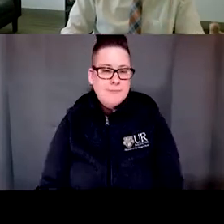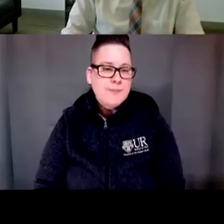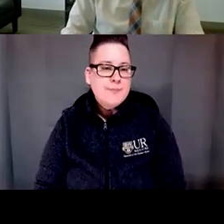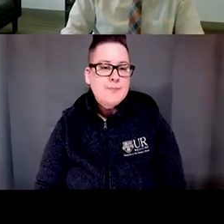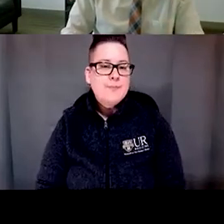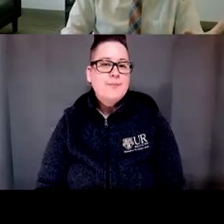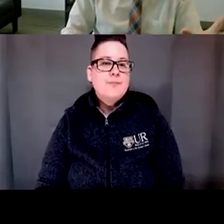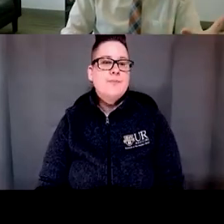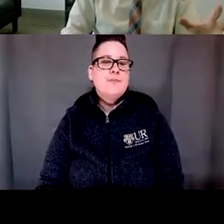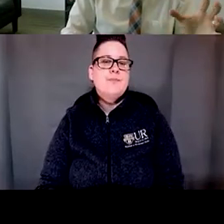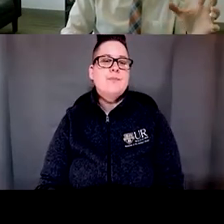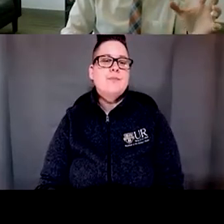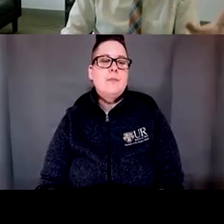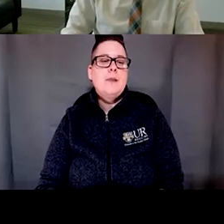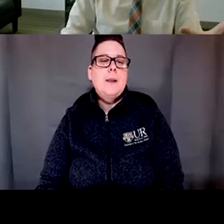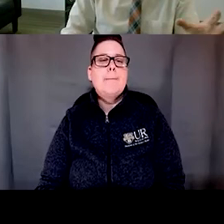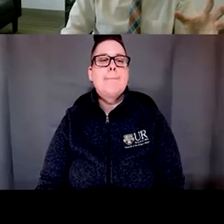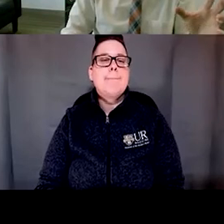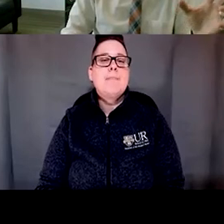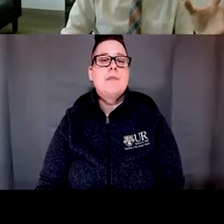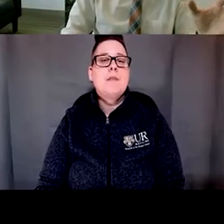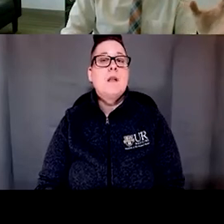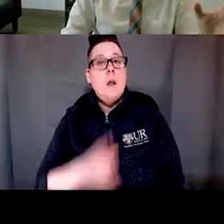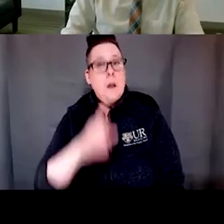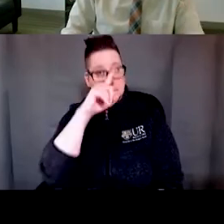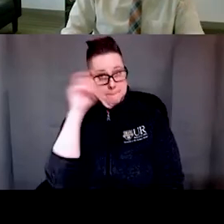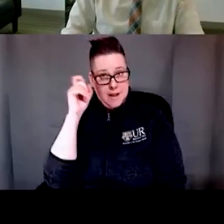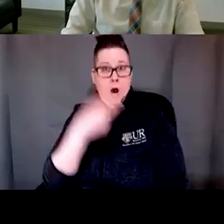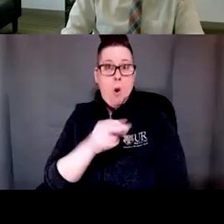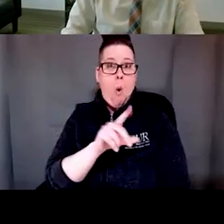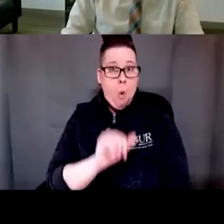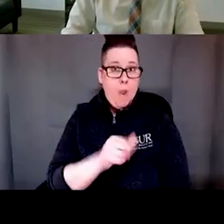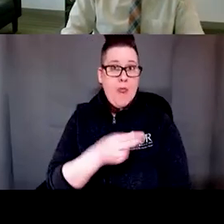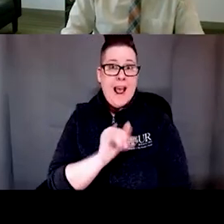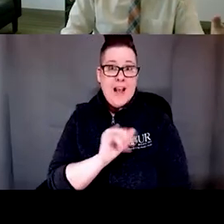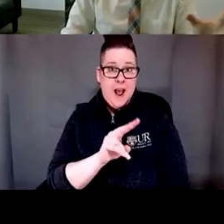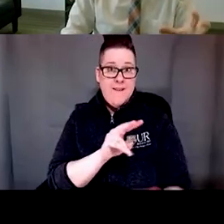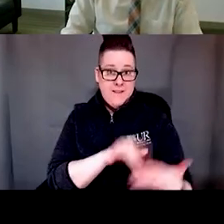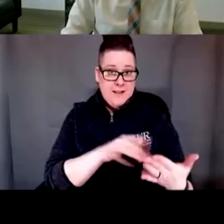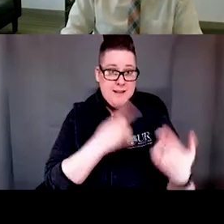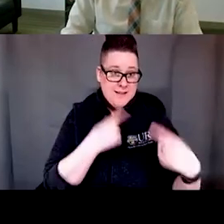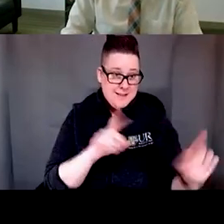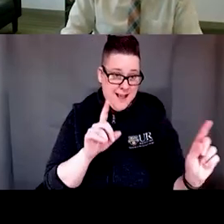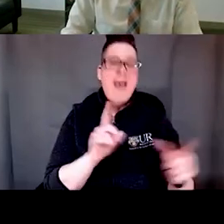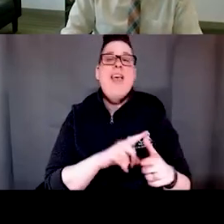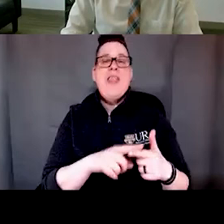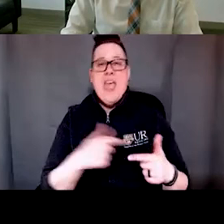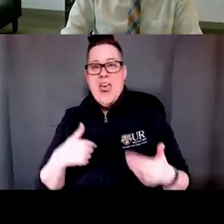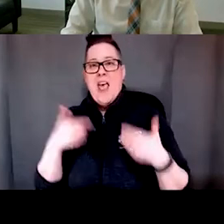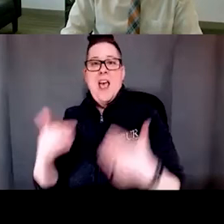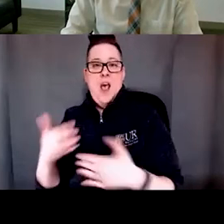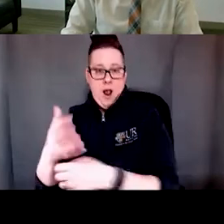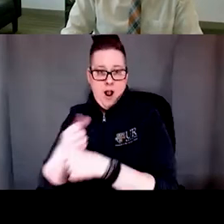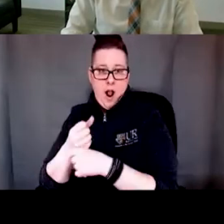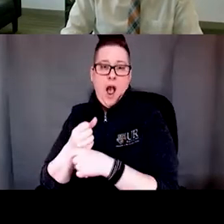am based off the success of the Ola HIV study I then got a